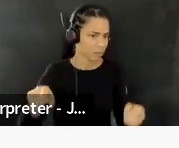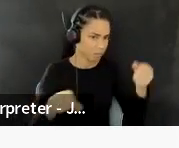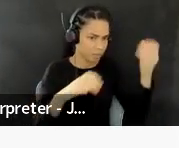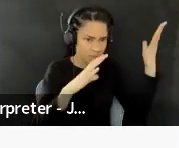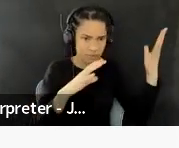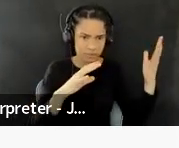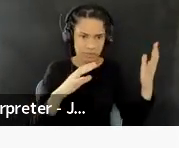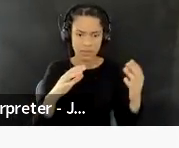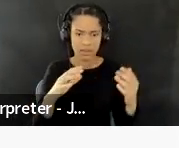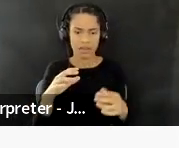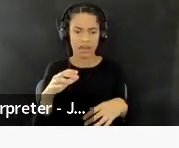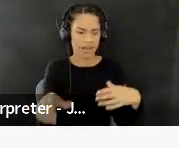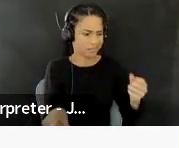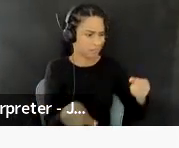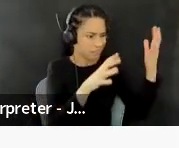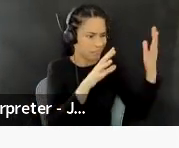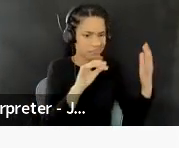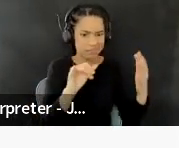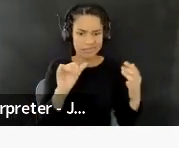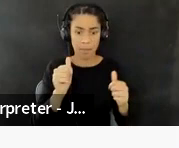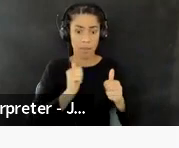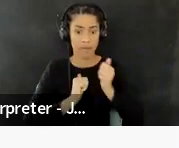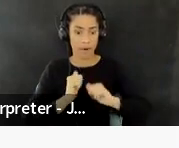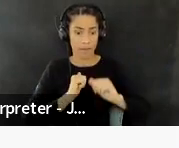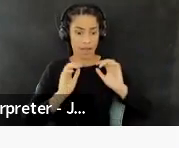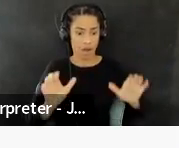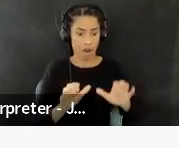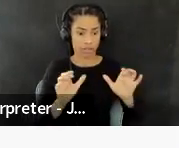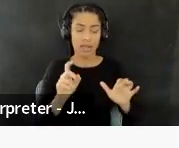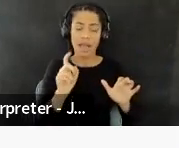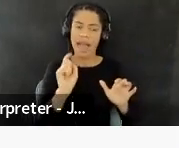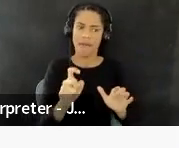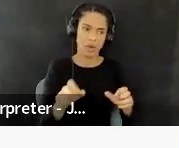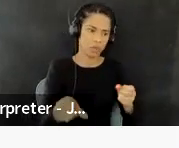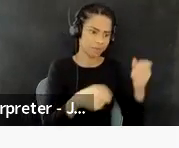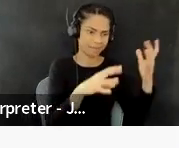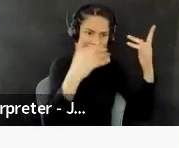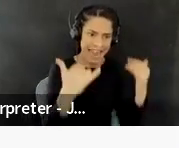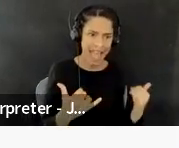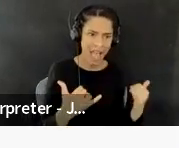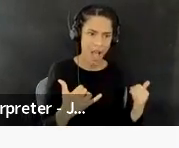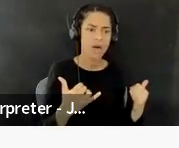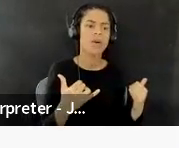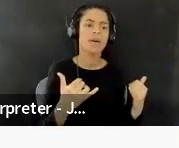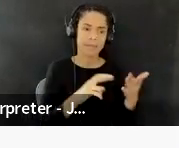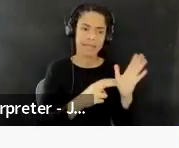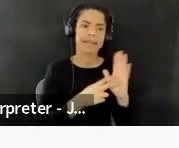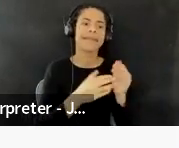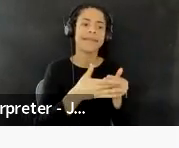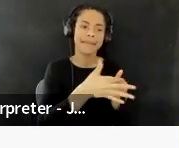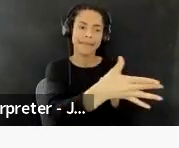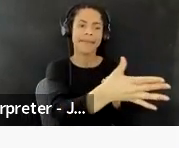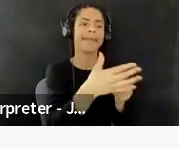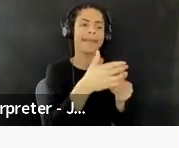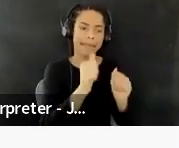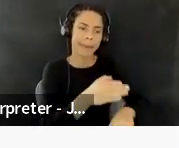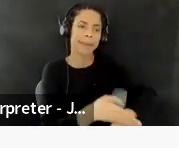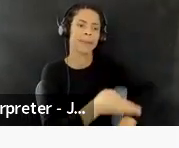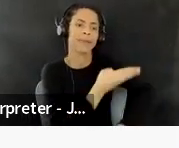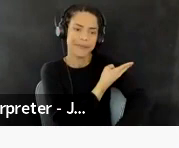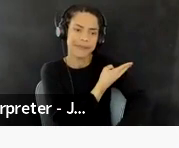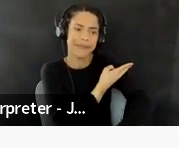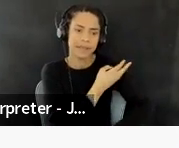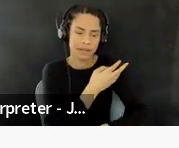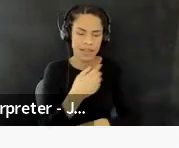decolonize the performing arts field now and into the future. And we, we see this as a tool to